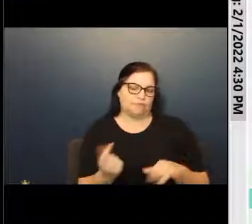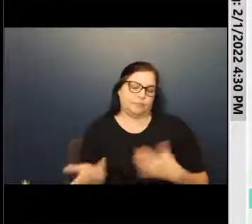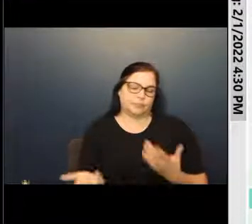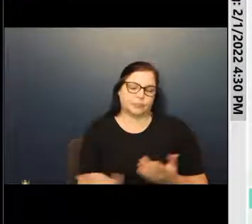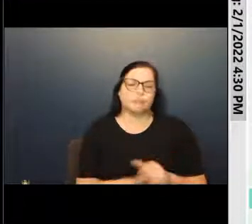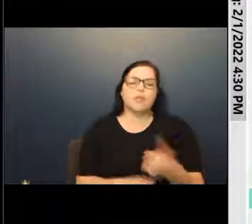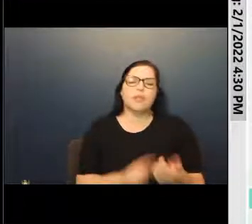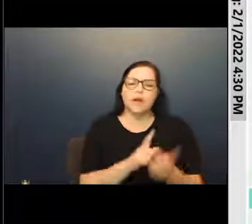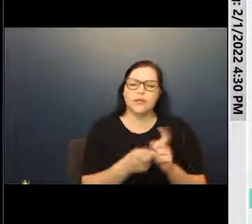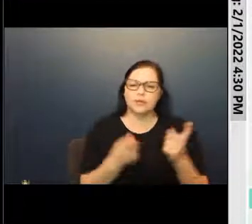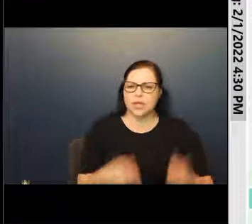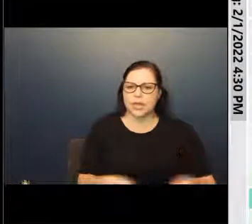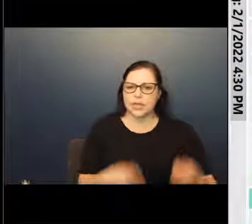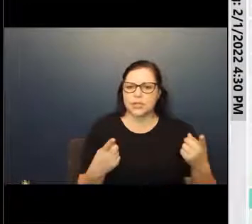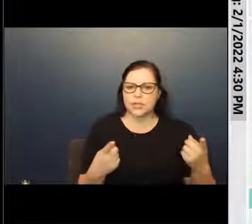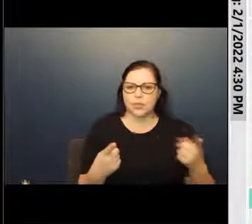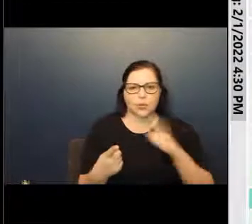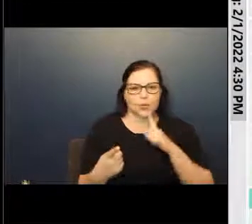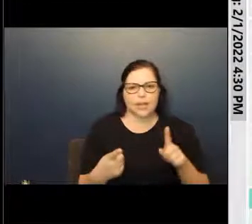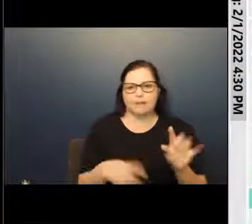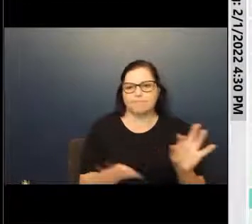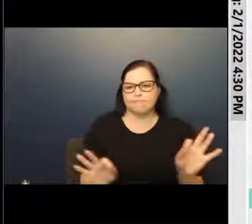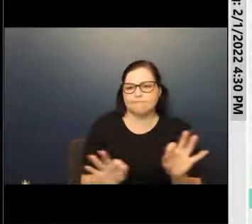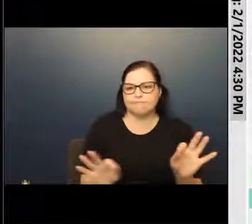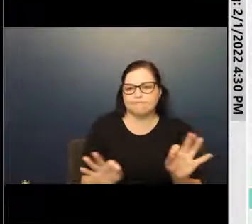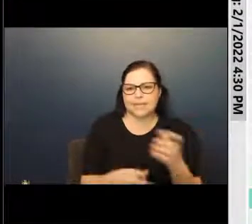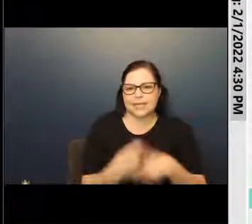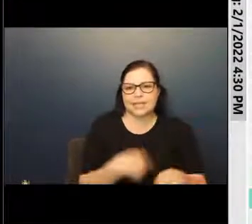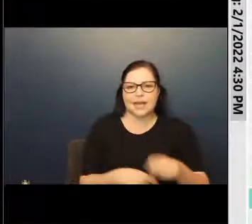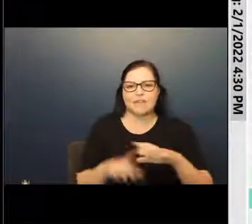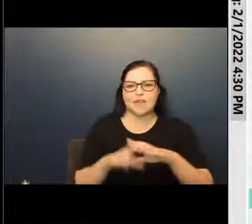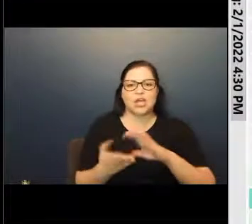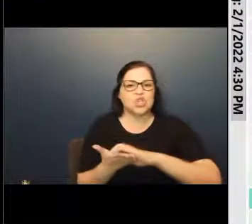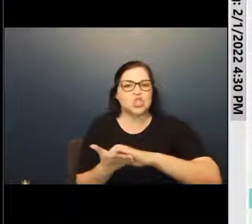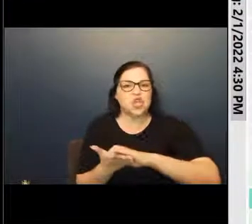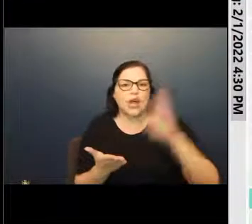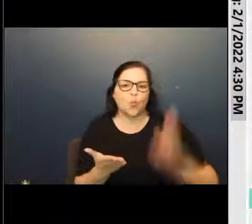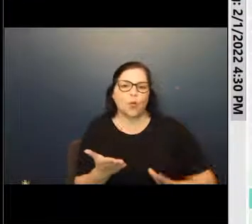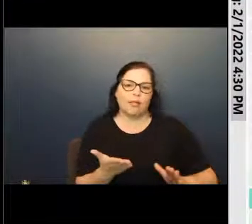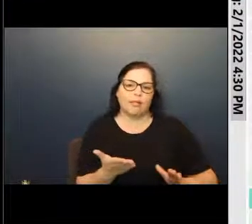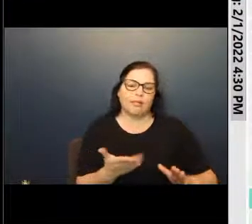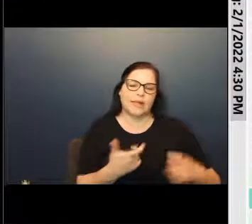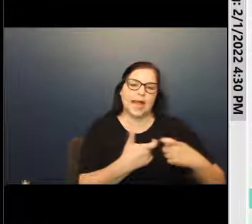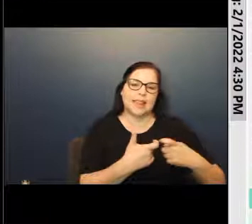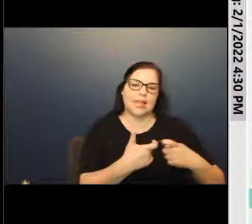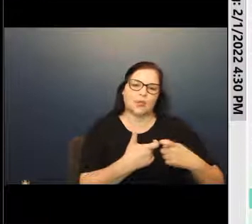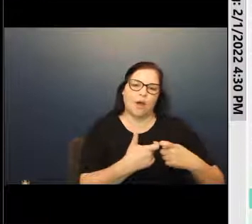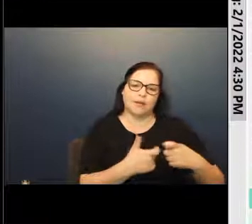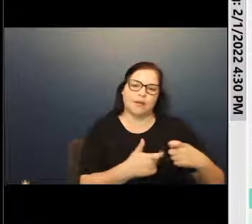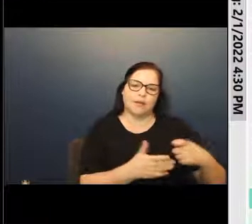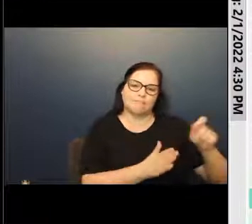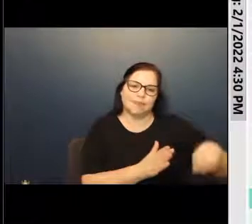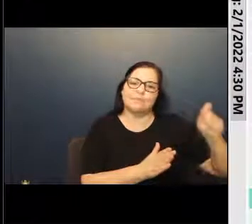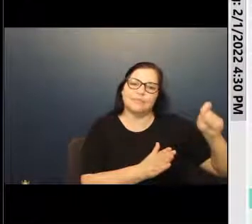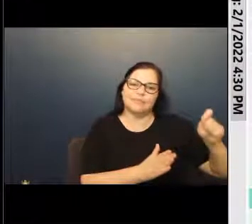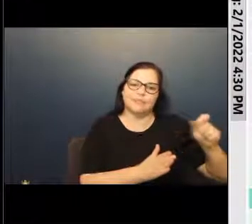the other change that was made was a very minor change, which is instead of payment by check would be payment by electronic funds transfer. So it doesn't sound